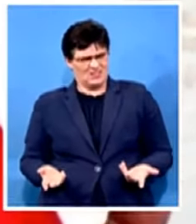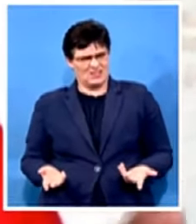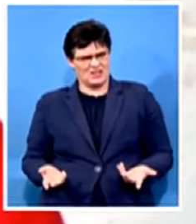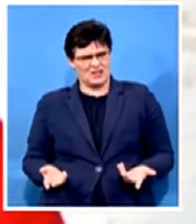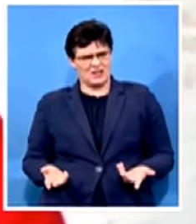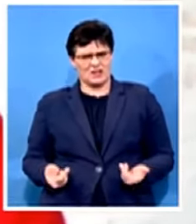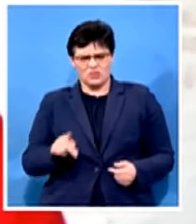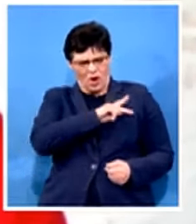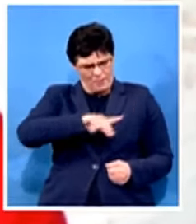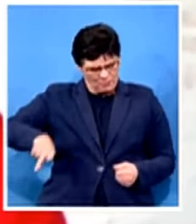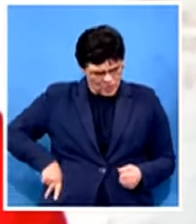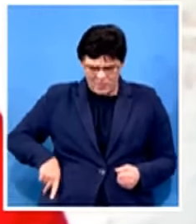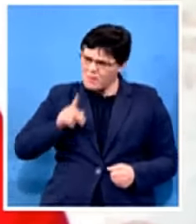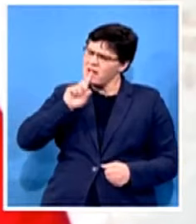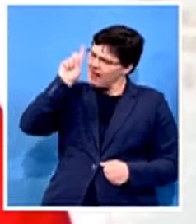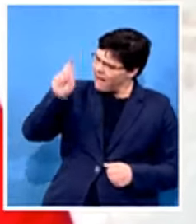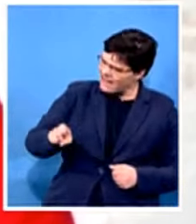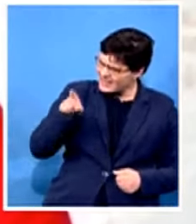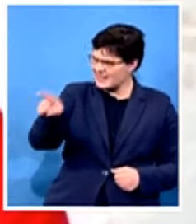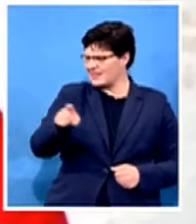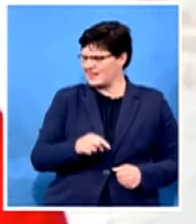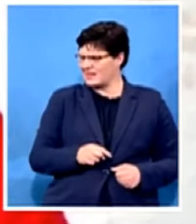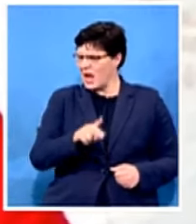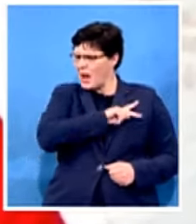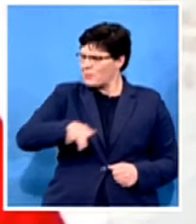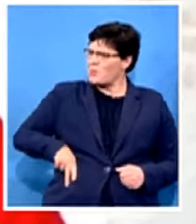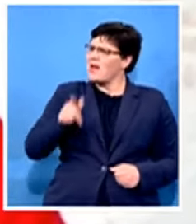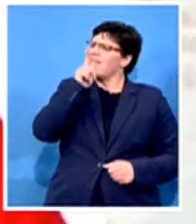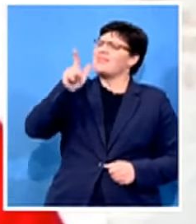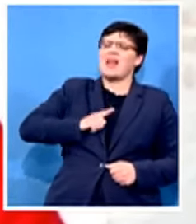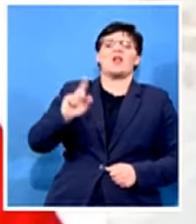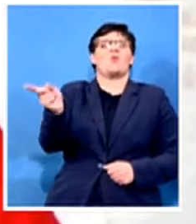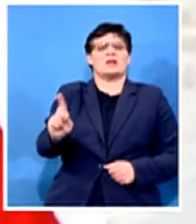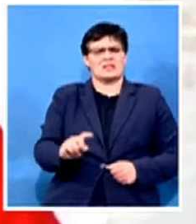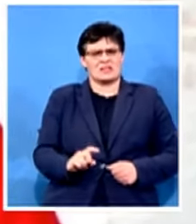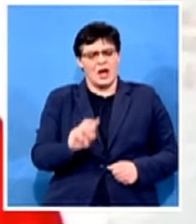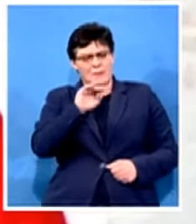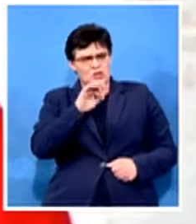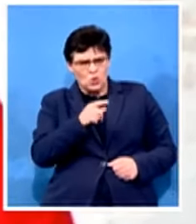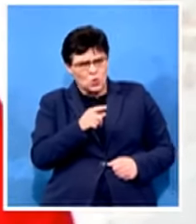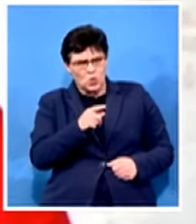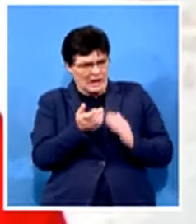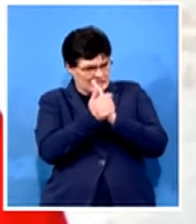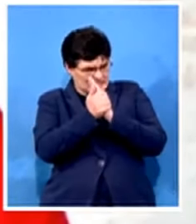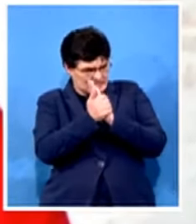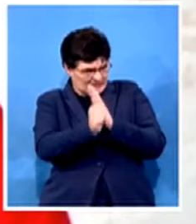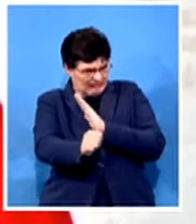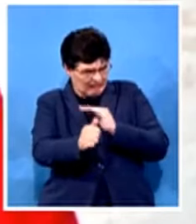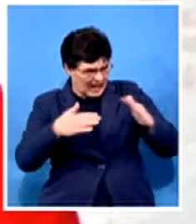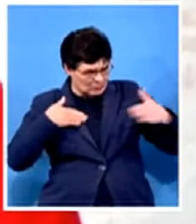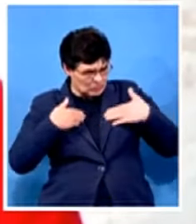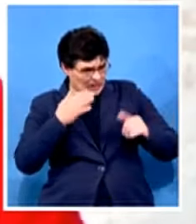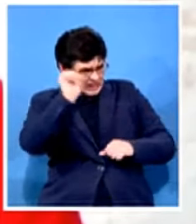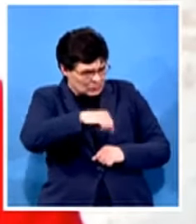is the premier telling us that bandy lemasuk is not competent administrative but if he's found to be